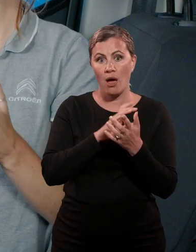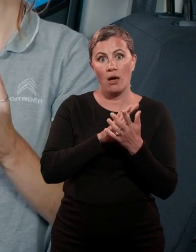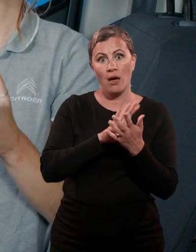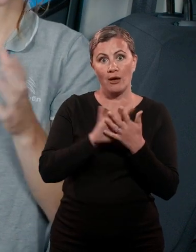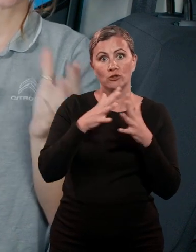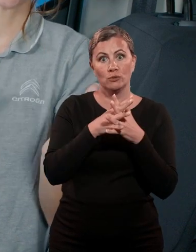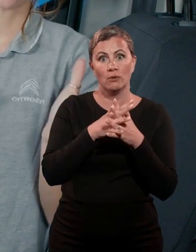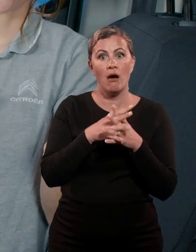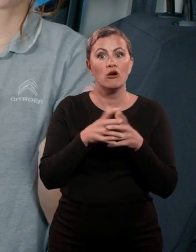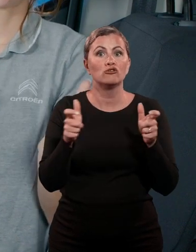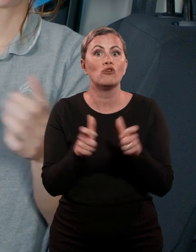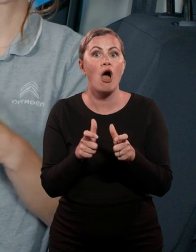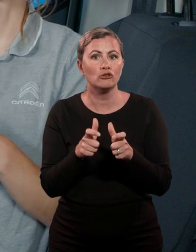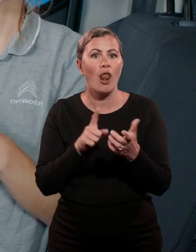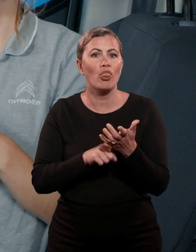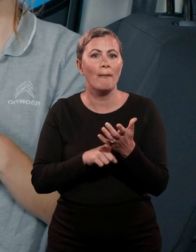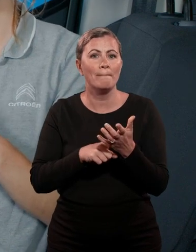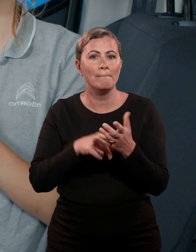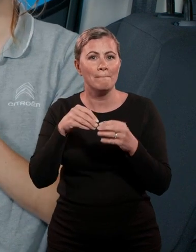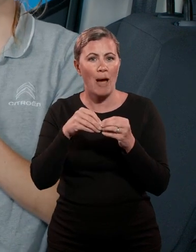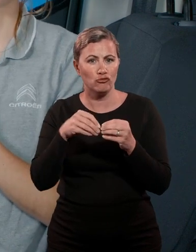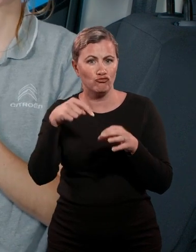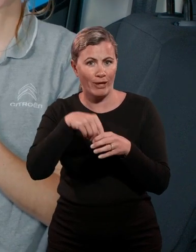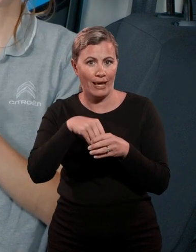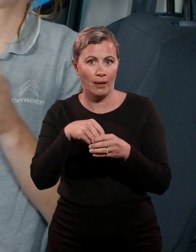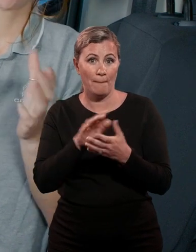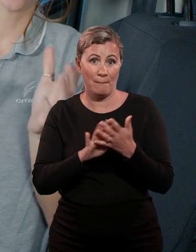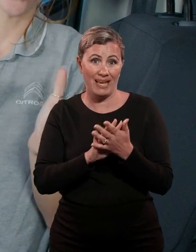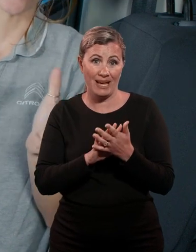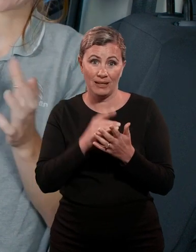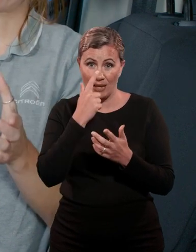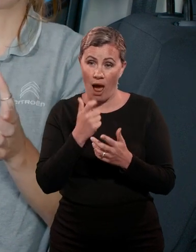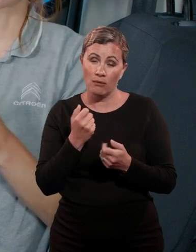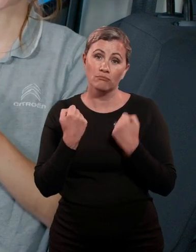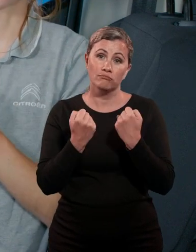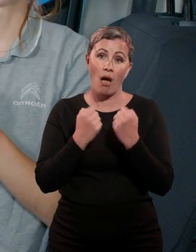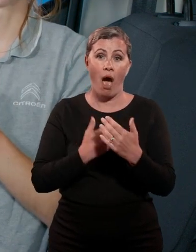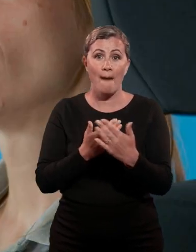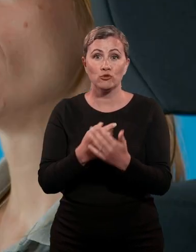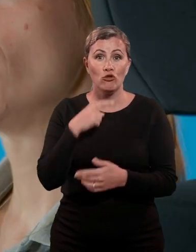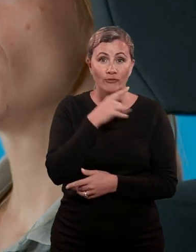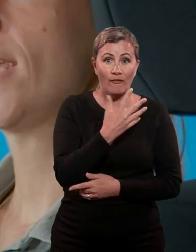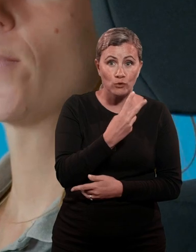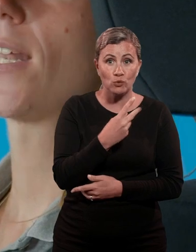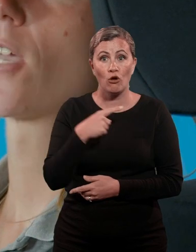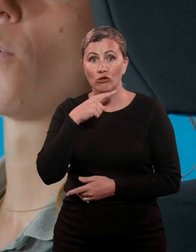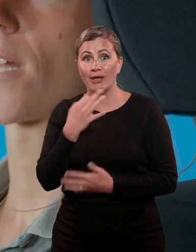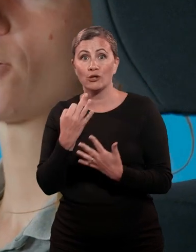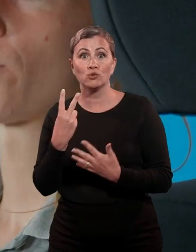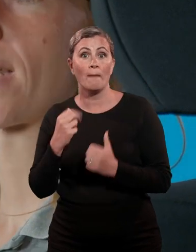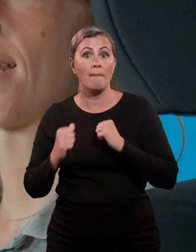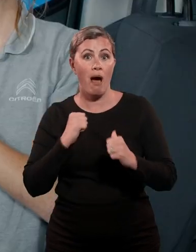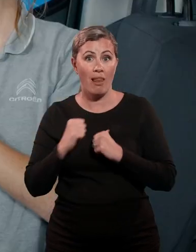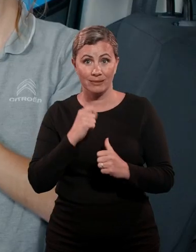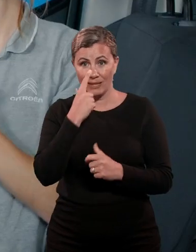gives a range of between 152 and 182 miles, depending on use and driving style. New e-Berlingo